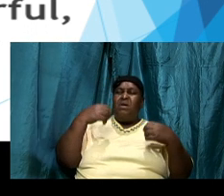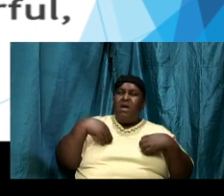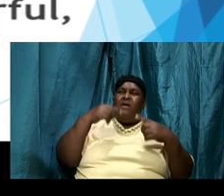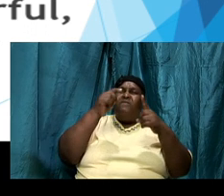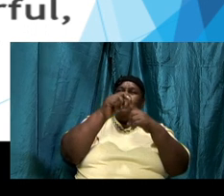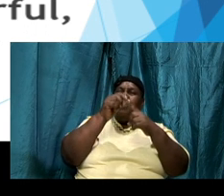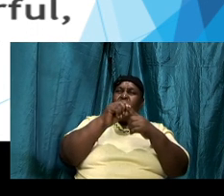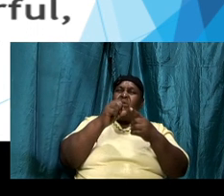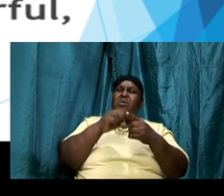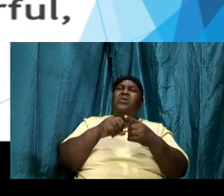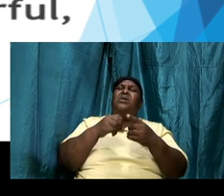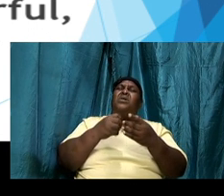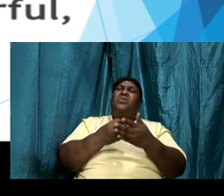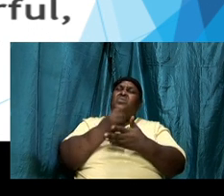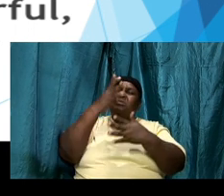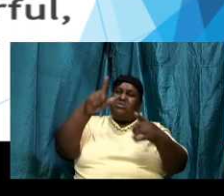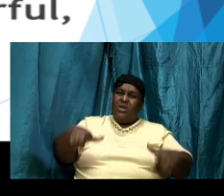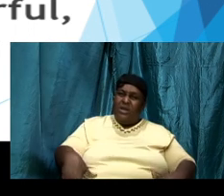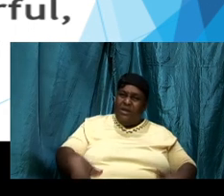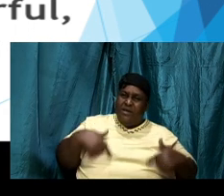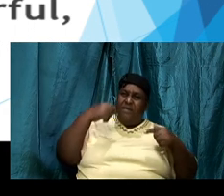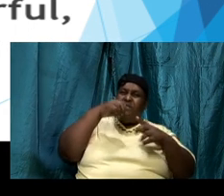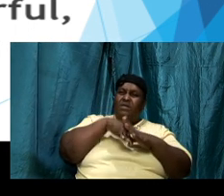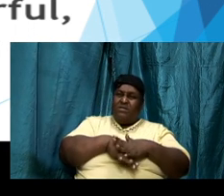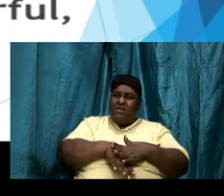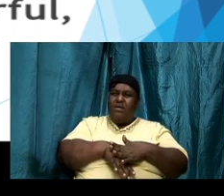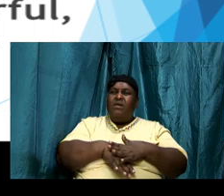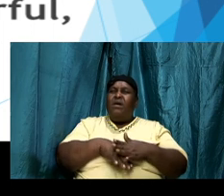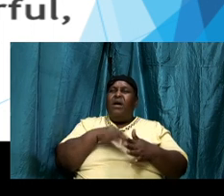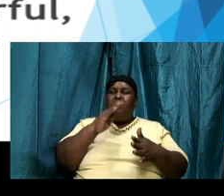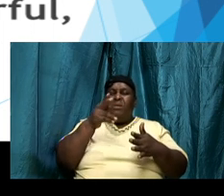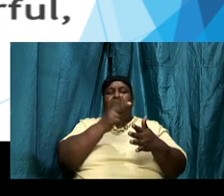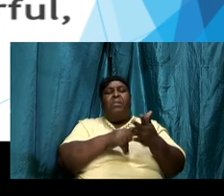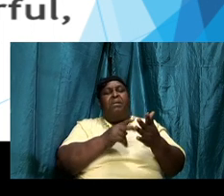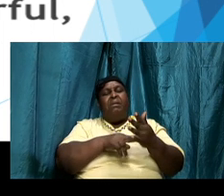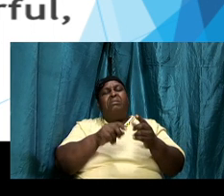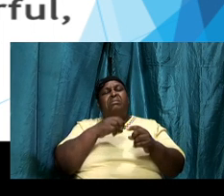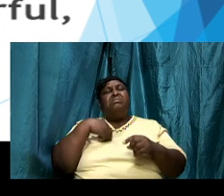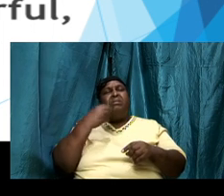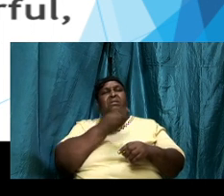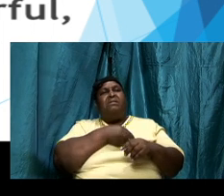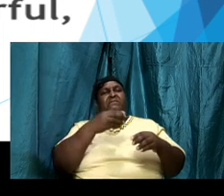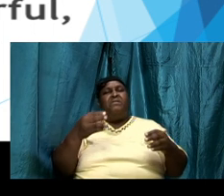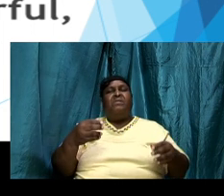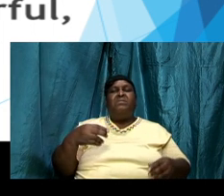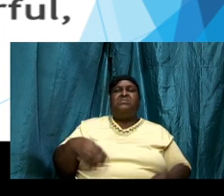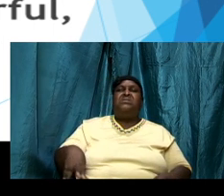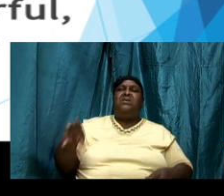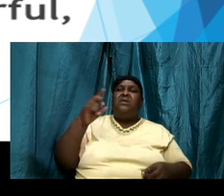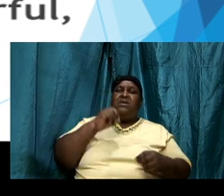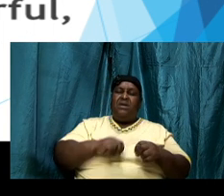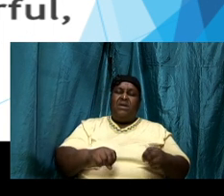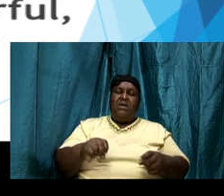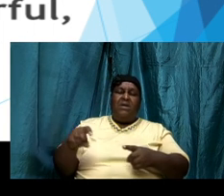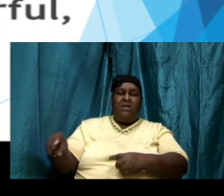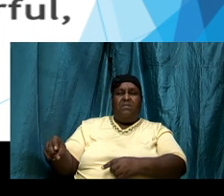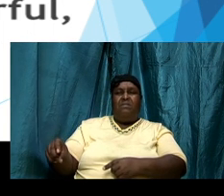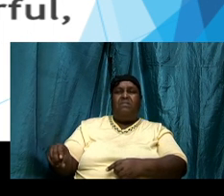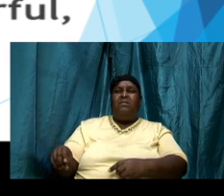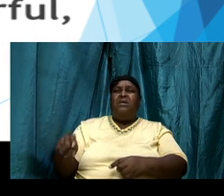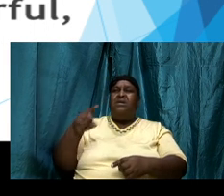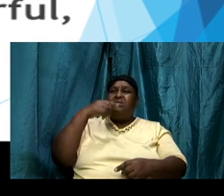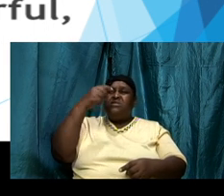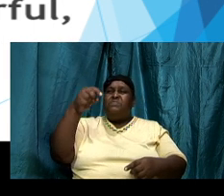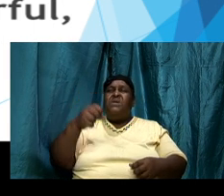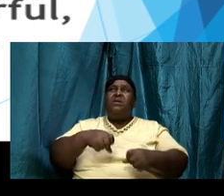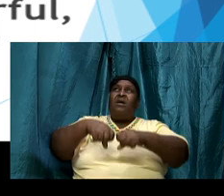within us and it being a part of our being we are then in a position to speak the word or to confess